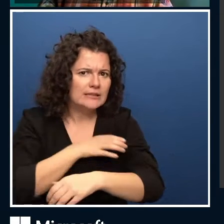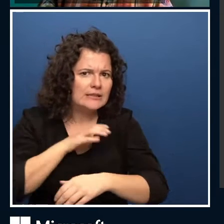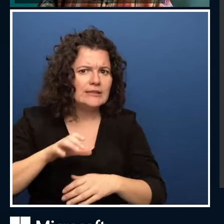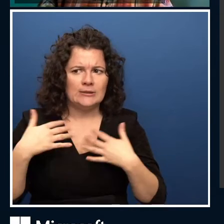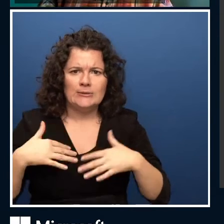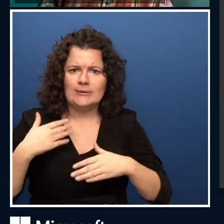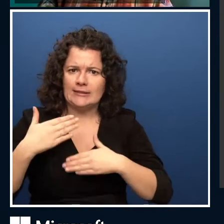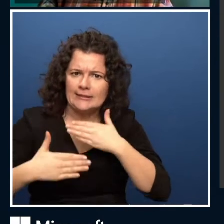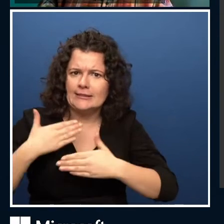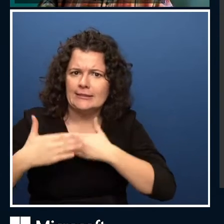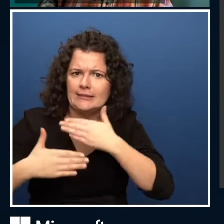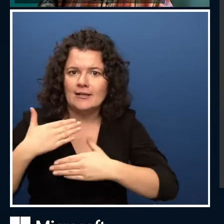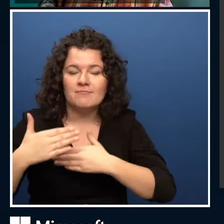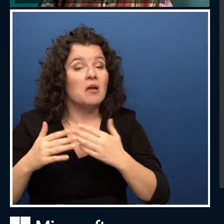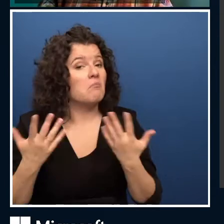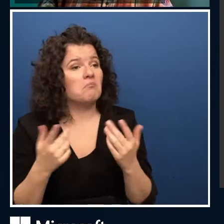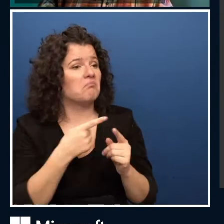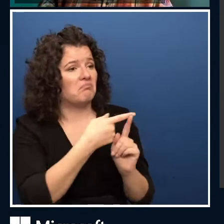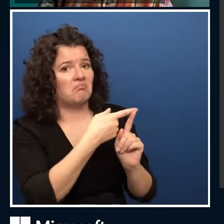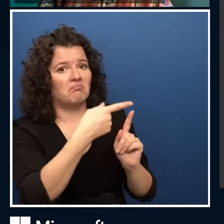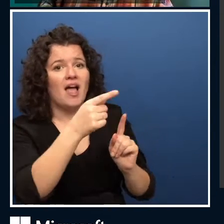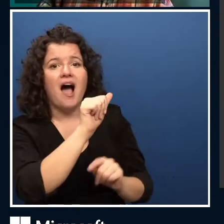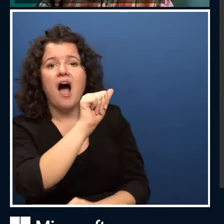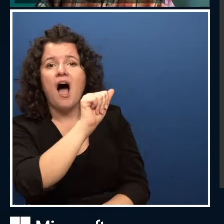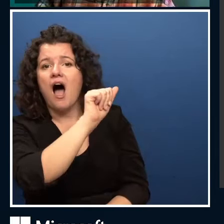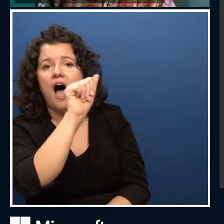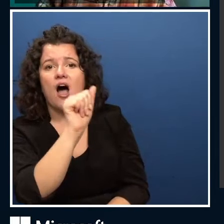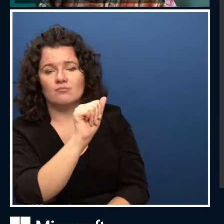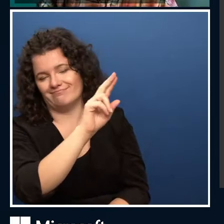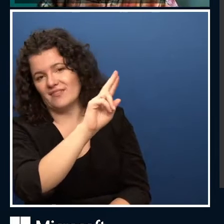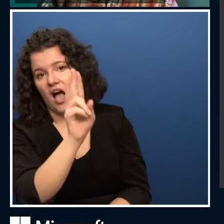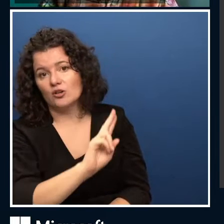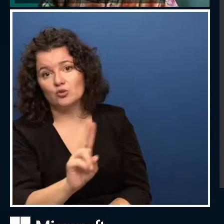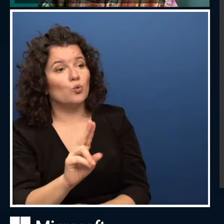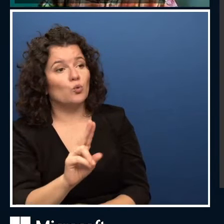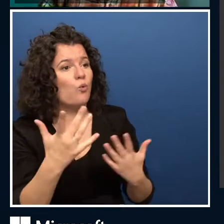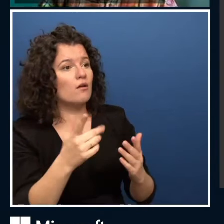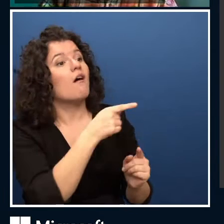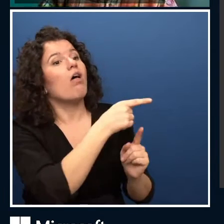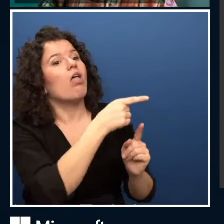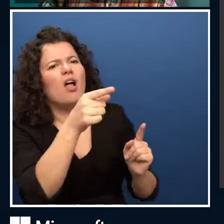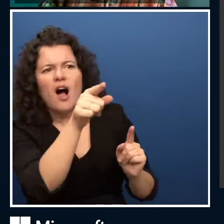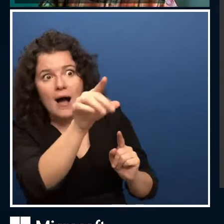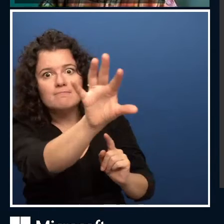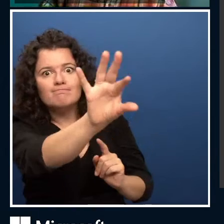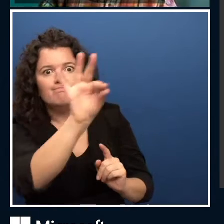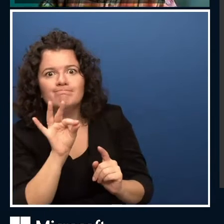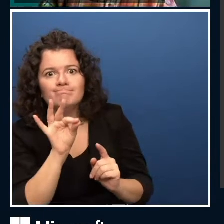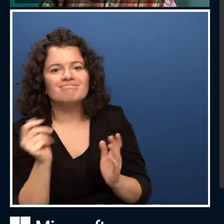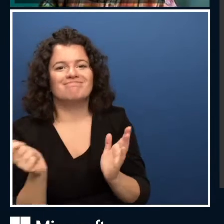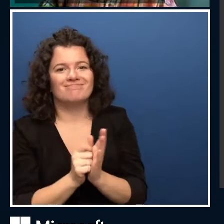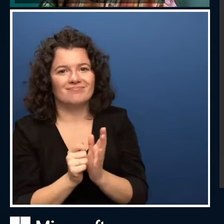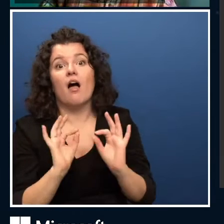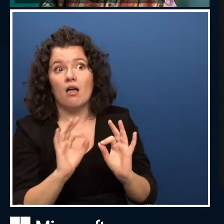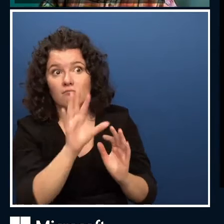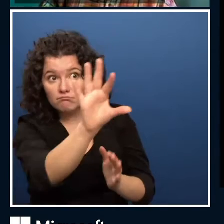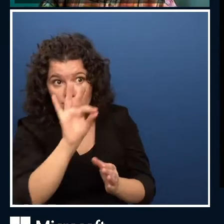And from there, it's then what you do with these APIs, how you pull them all together that makes them very interesting.